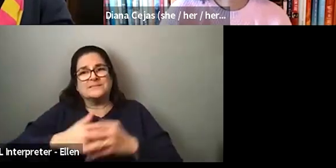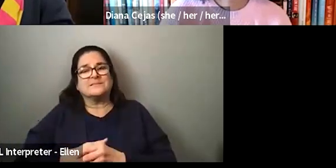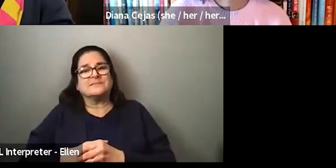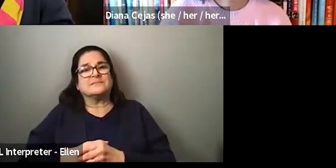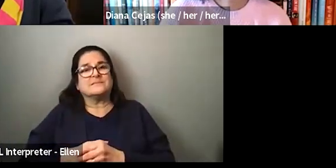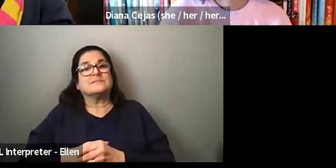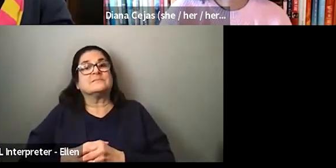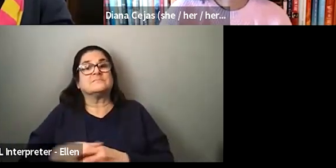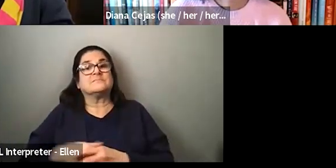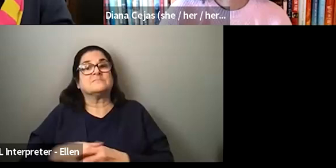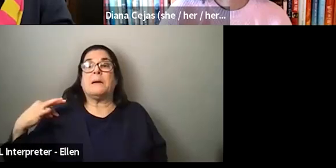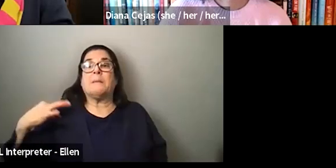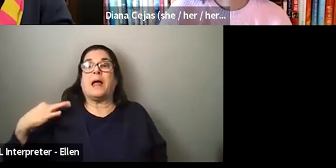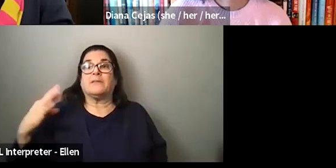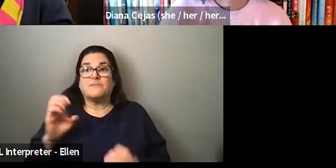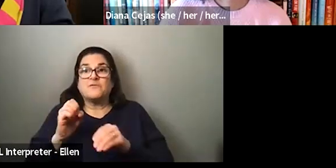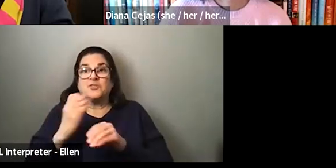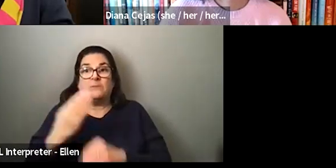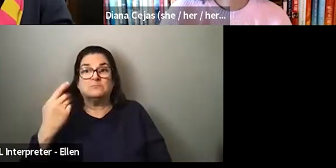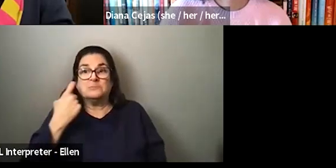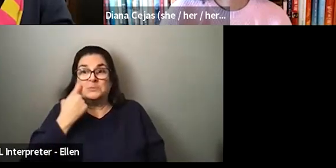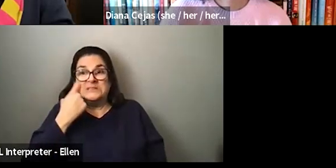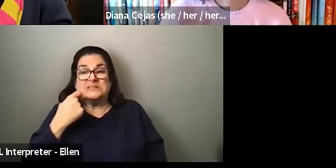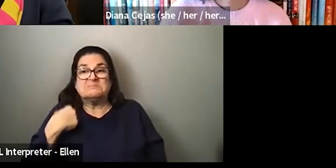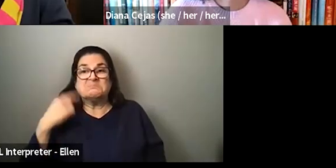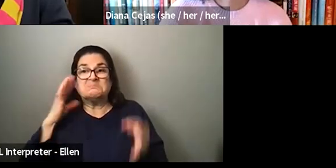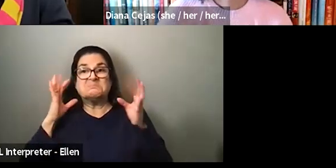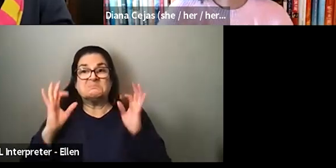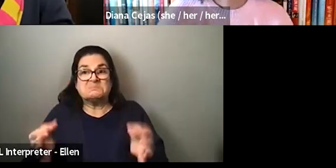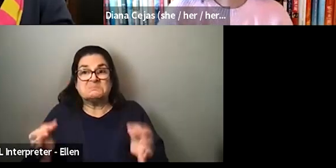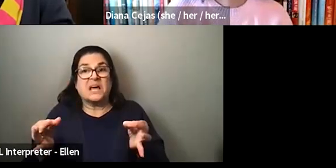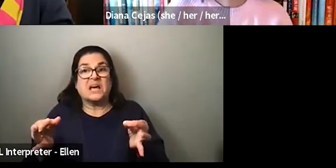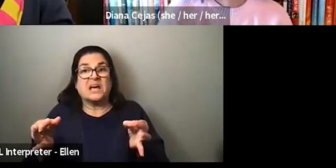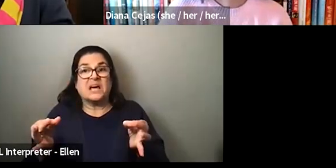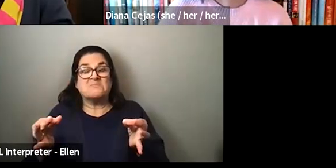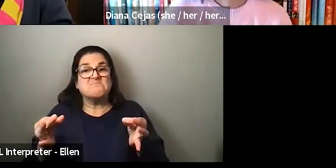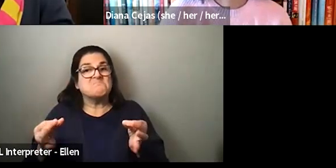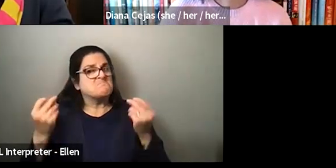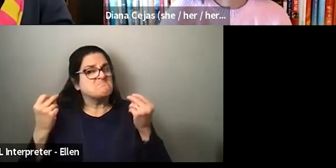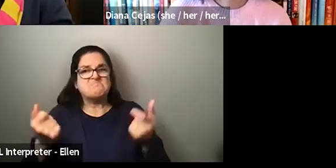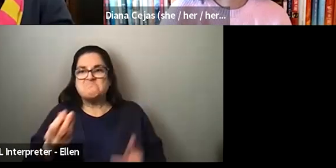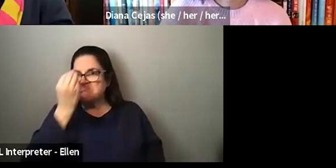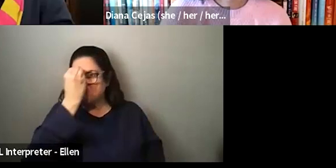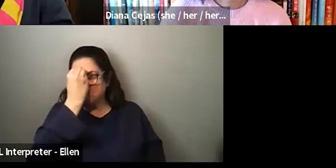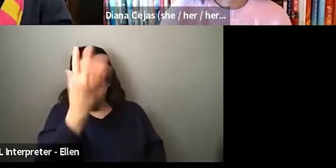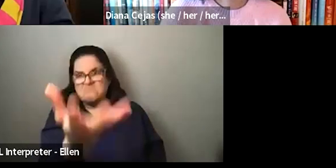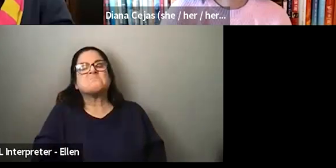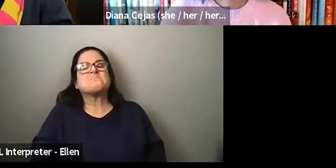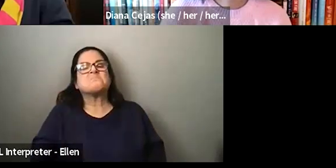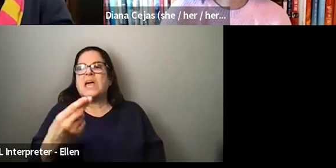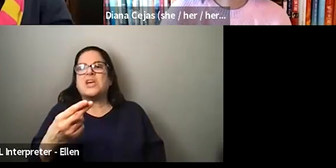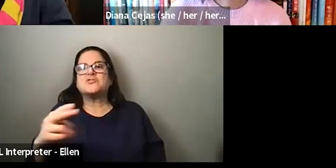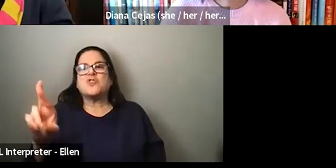jobs most recently, I have made the decision to initially to, um, disclose to HR at the time of the